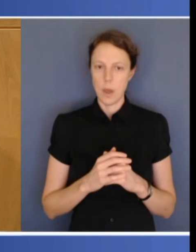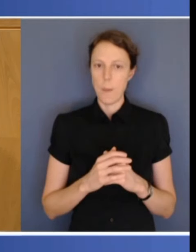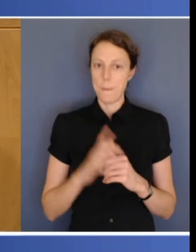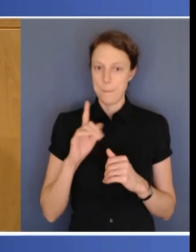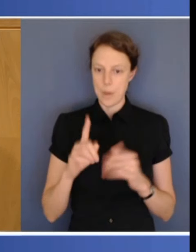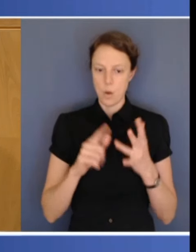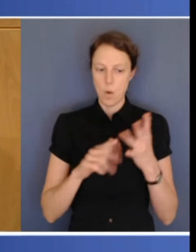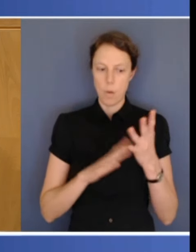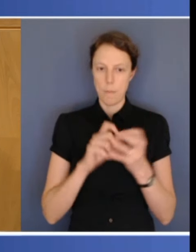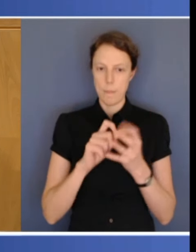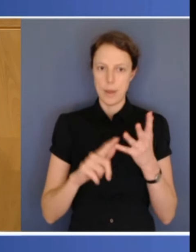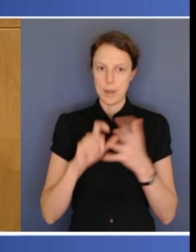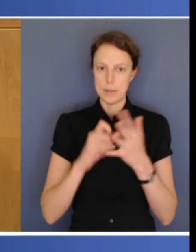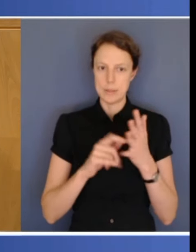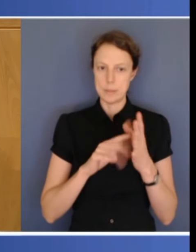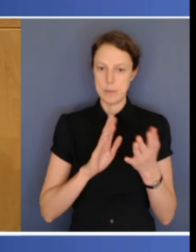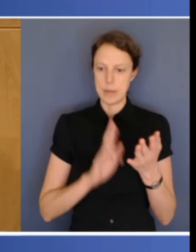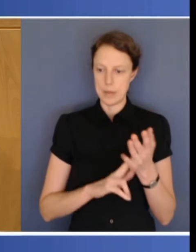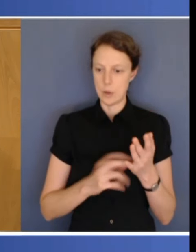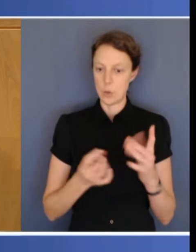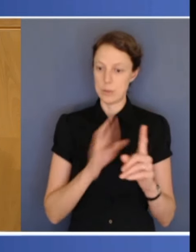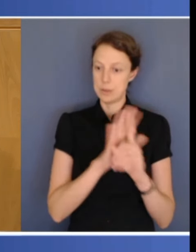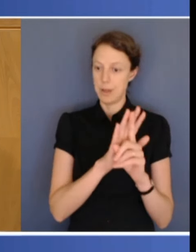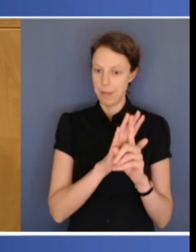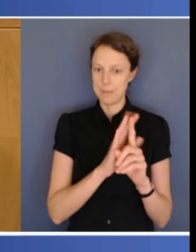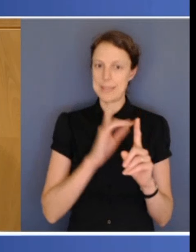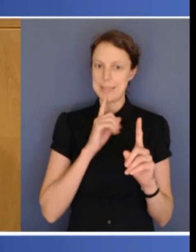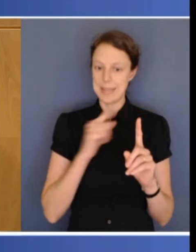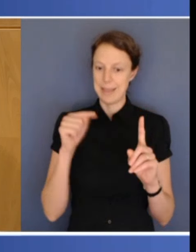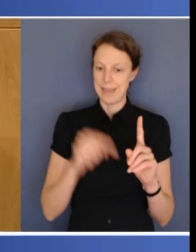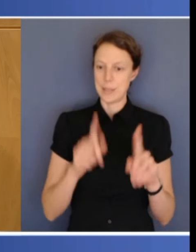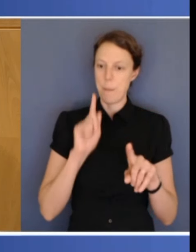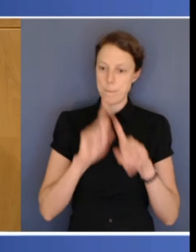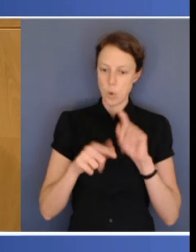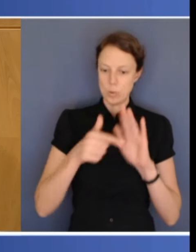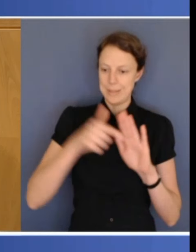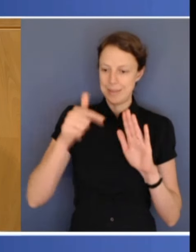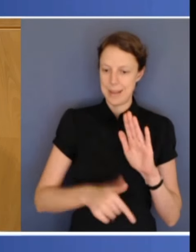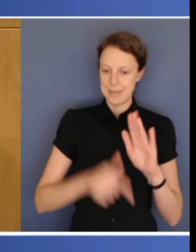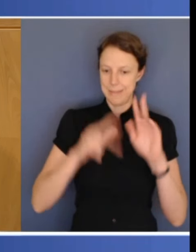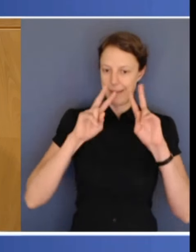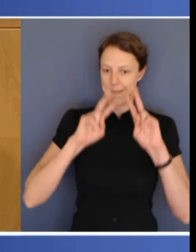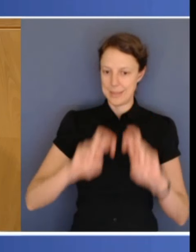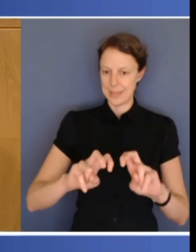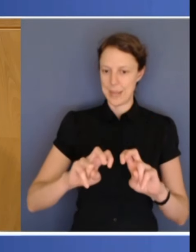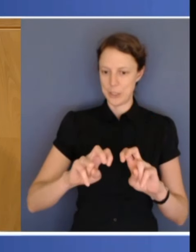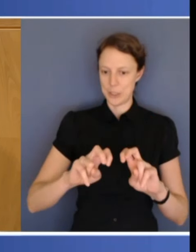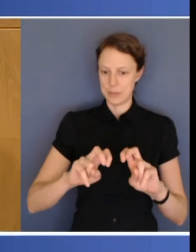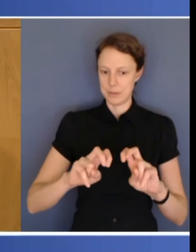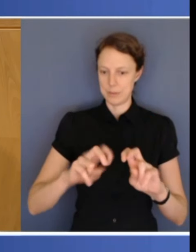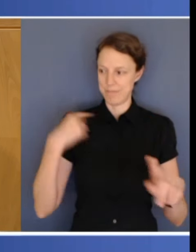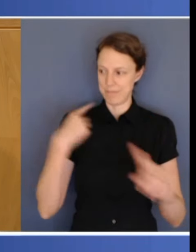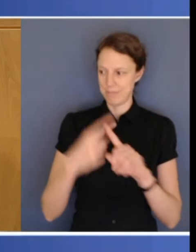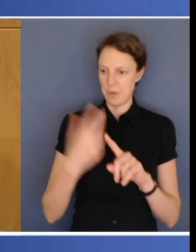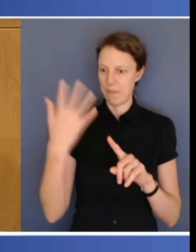in her report points to this being the most intensive investigation in the 50 years of the Office of the